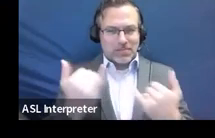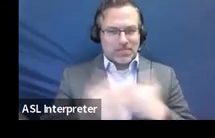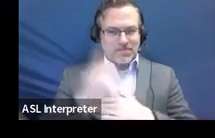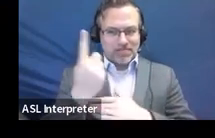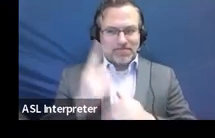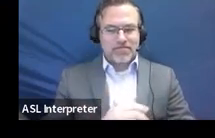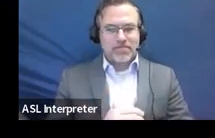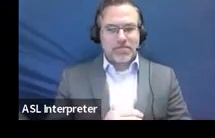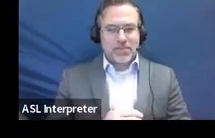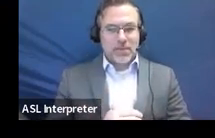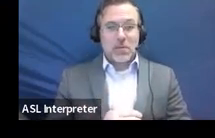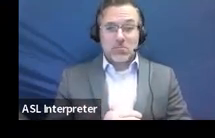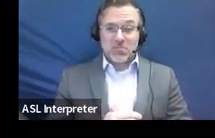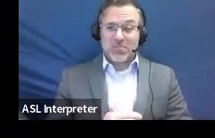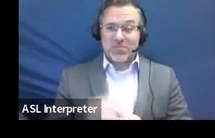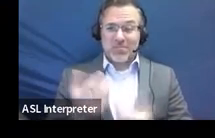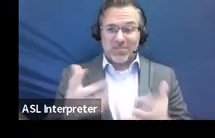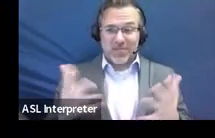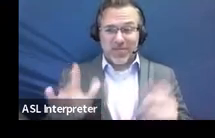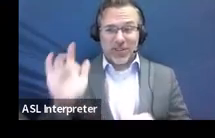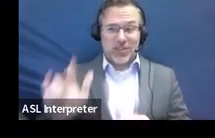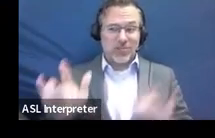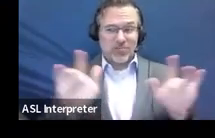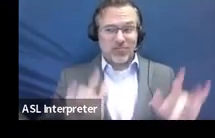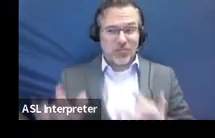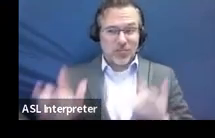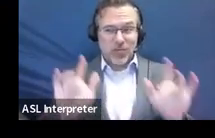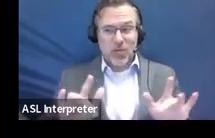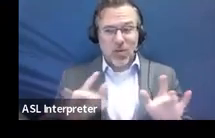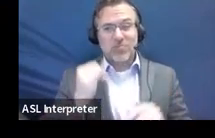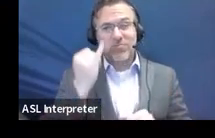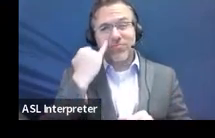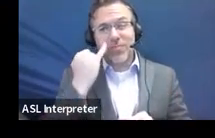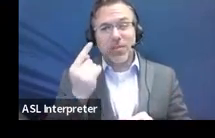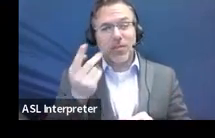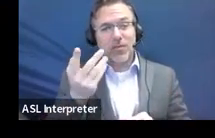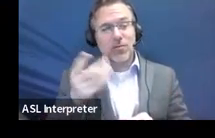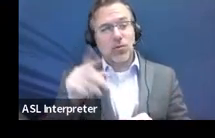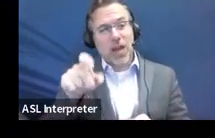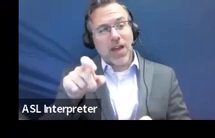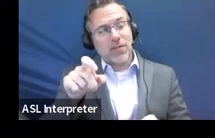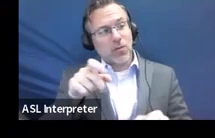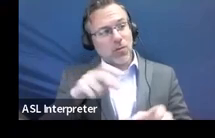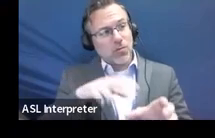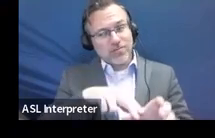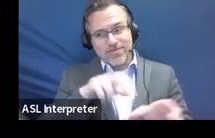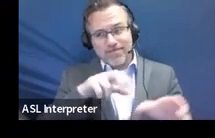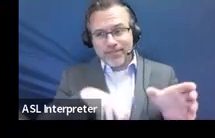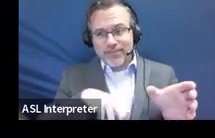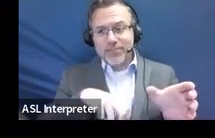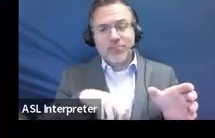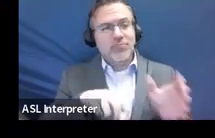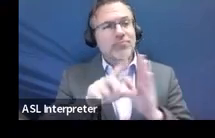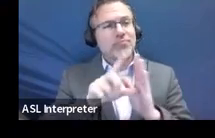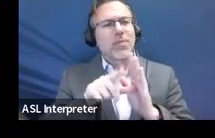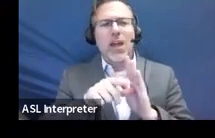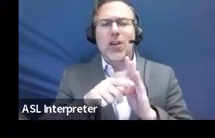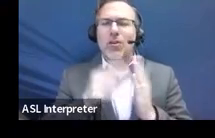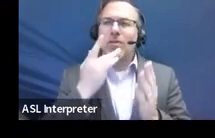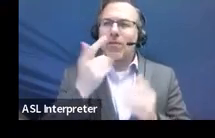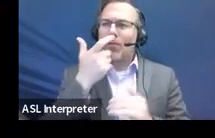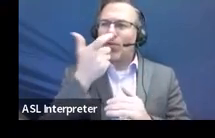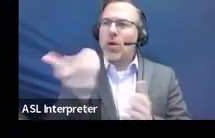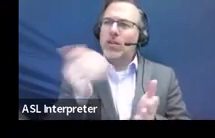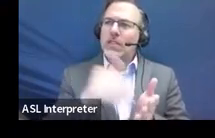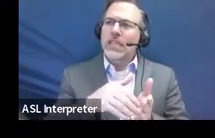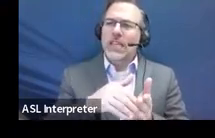This is being recorded. So if for some reason you have to pop out, you want to get a recording of it, just reach out to Julie, she